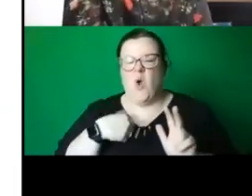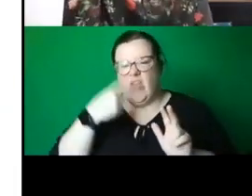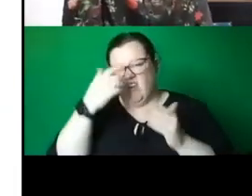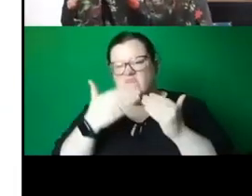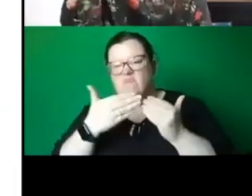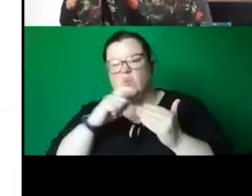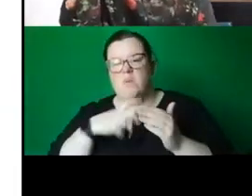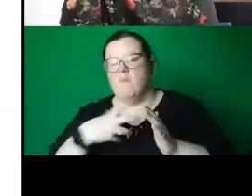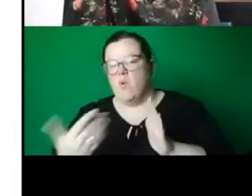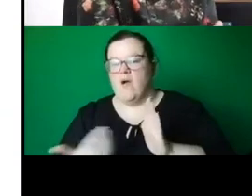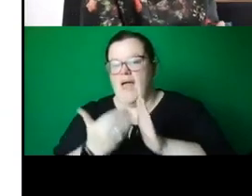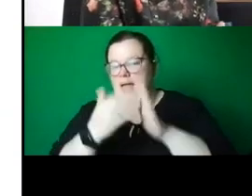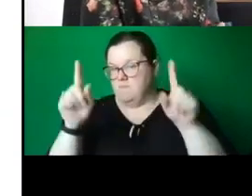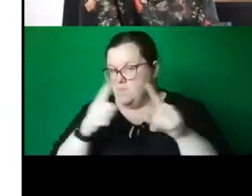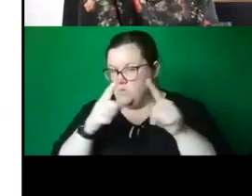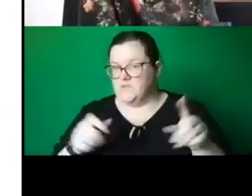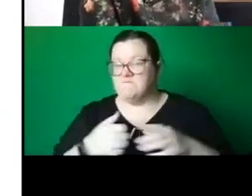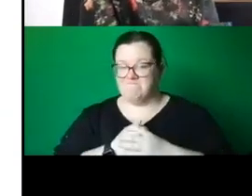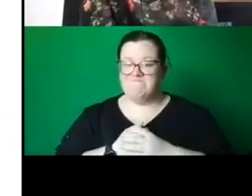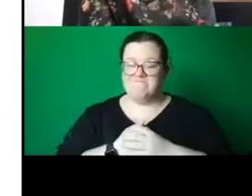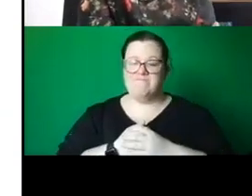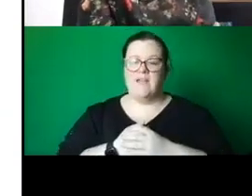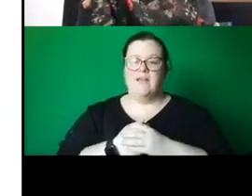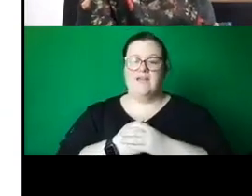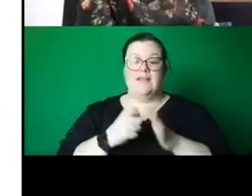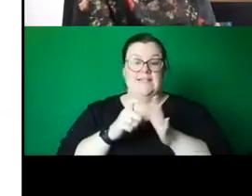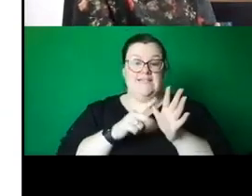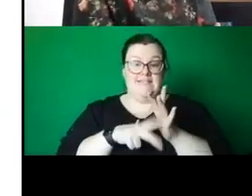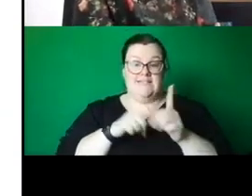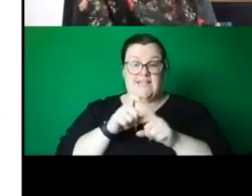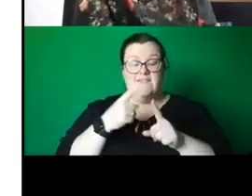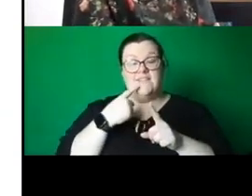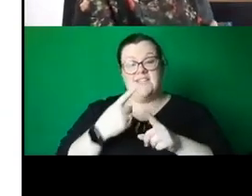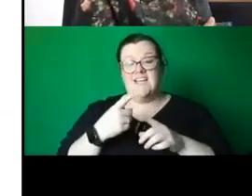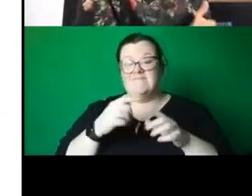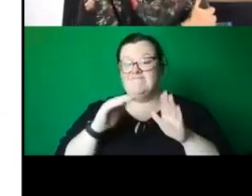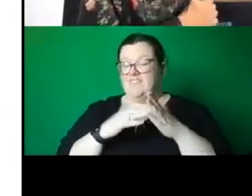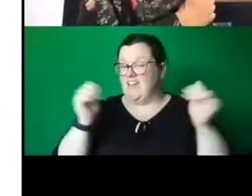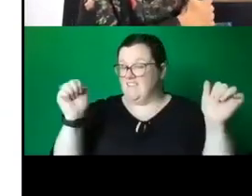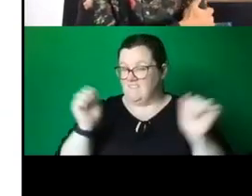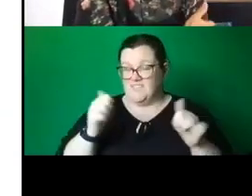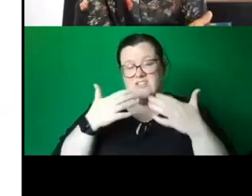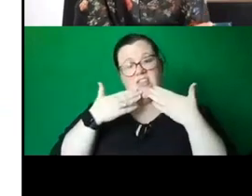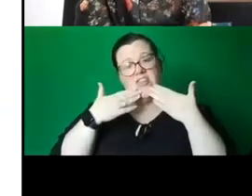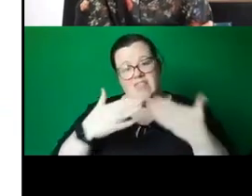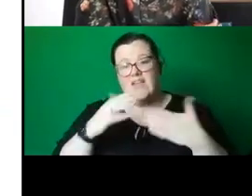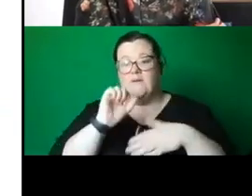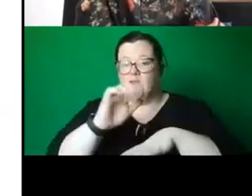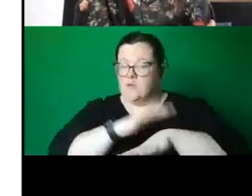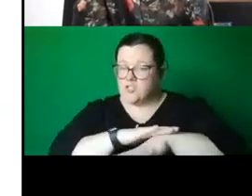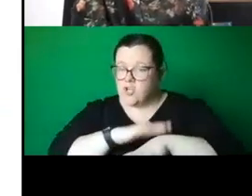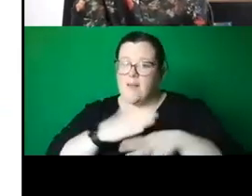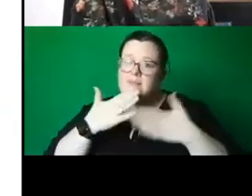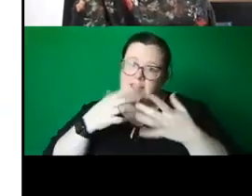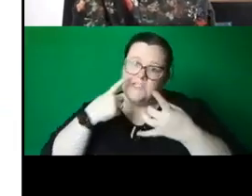Nina, we've come to the end of the talk. Thank you so much for your generosity. Thank you for taking us through all of these projects, and,